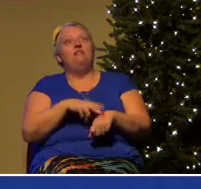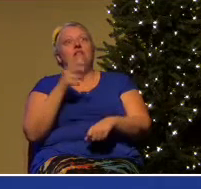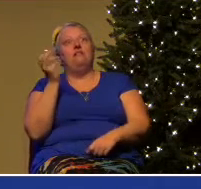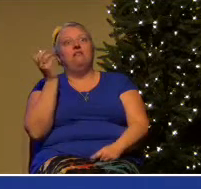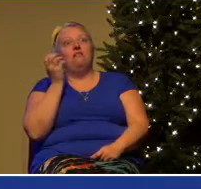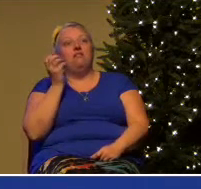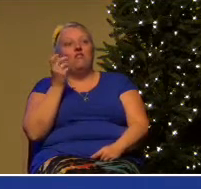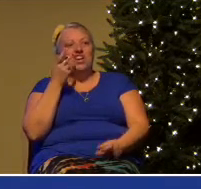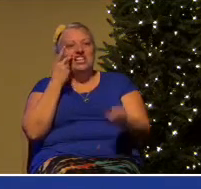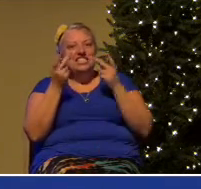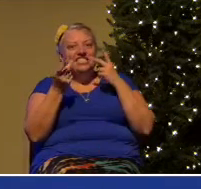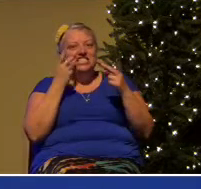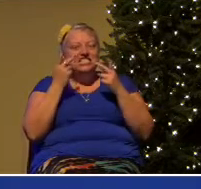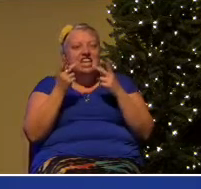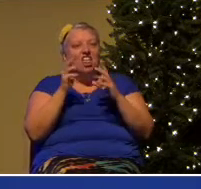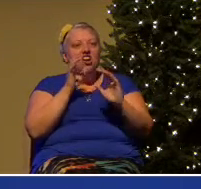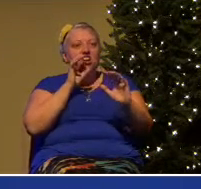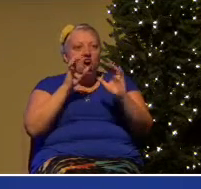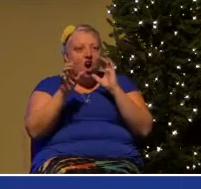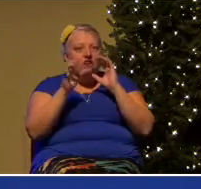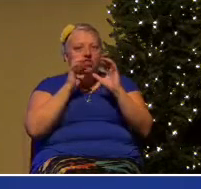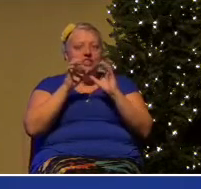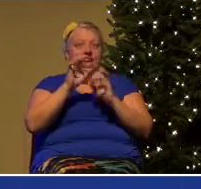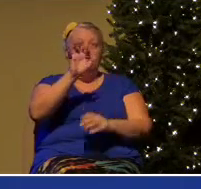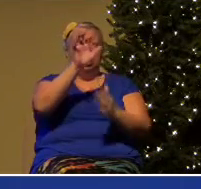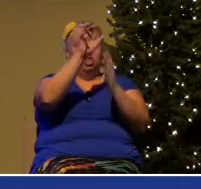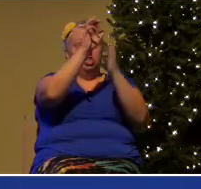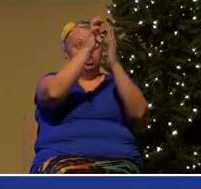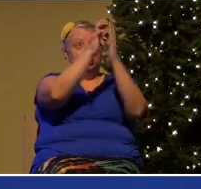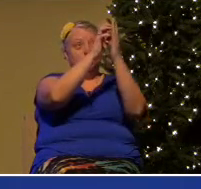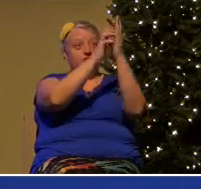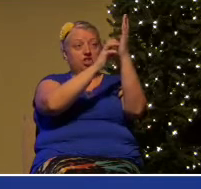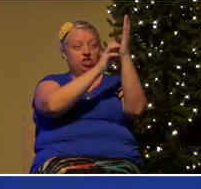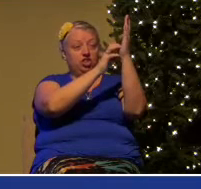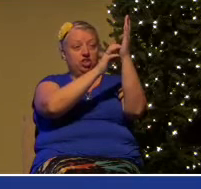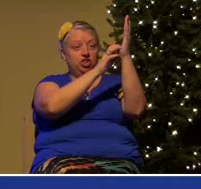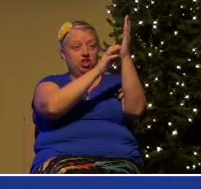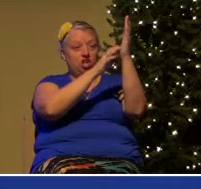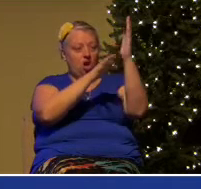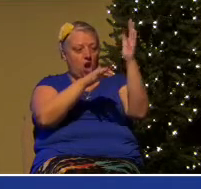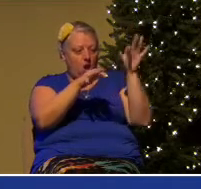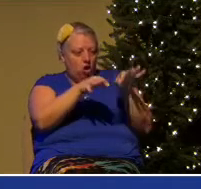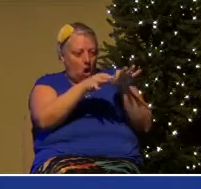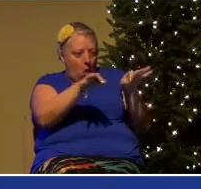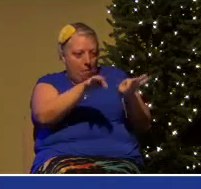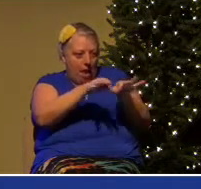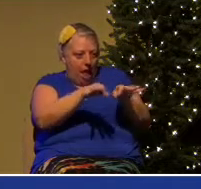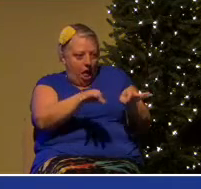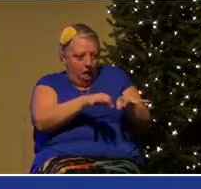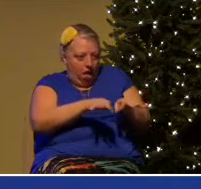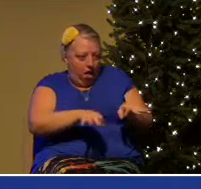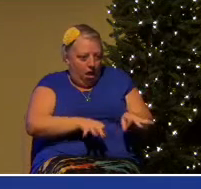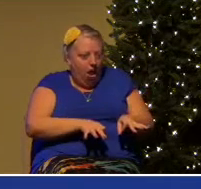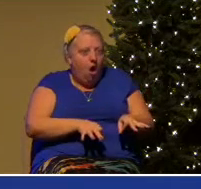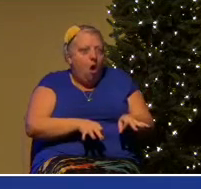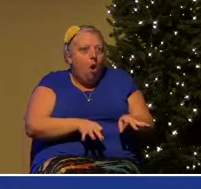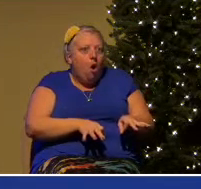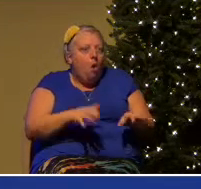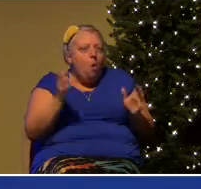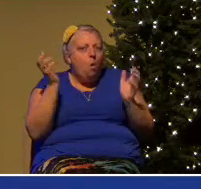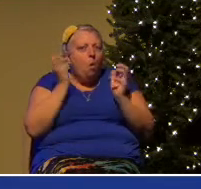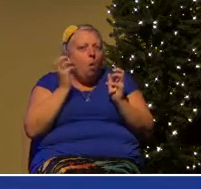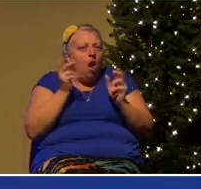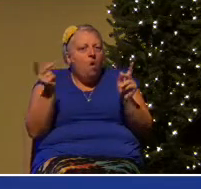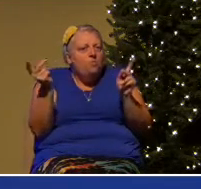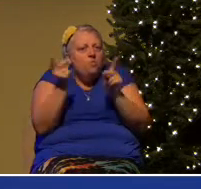flow out of responses to articles or to blogs. Isn't that true? It brings out the worst in